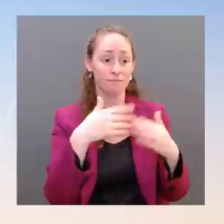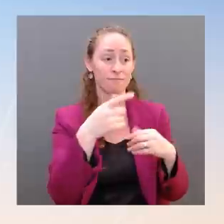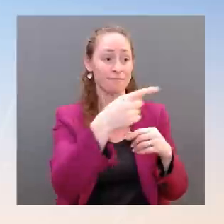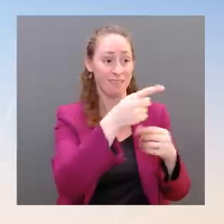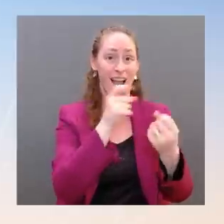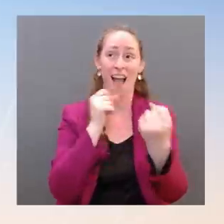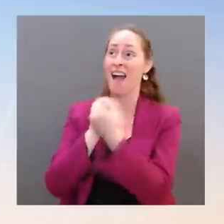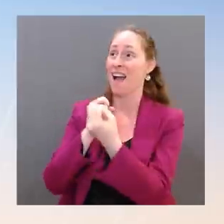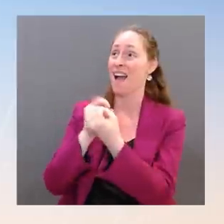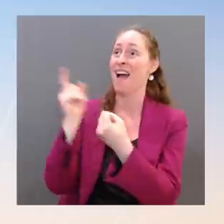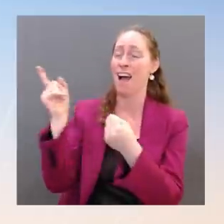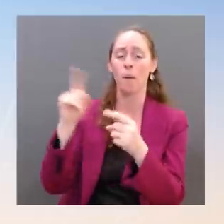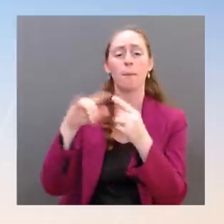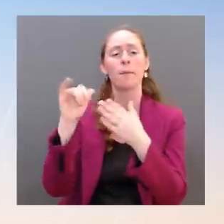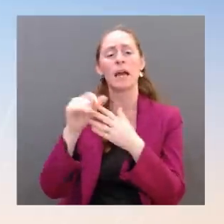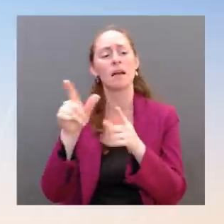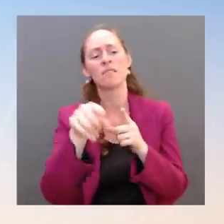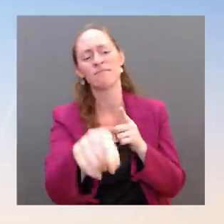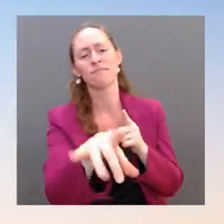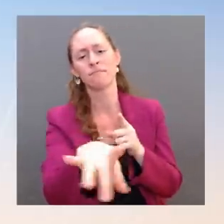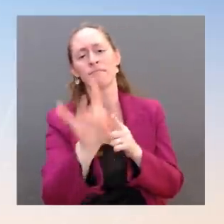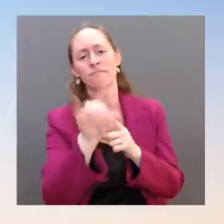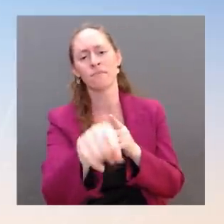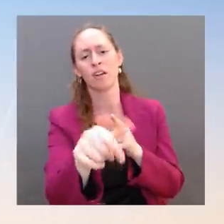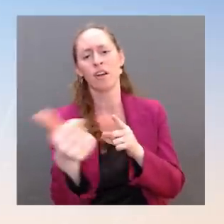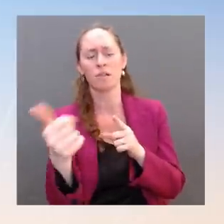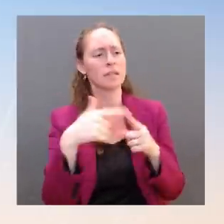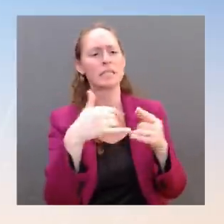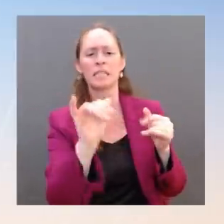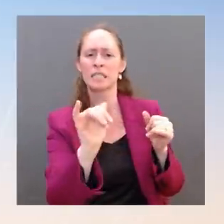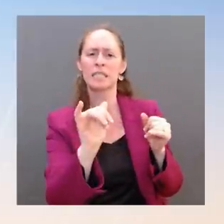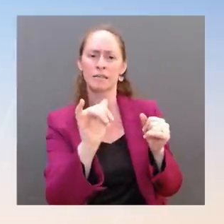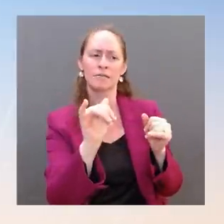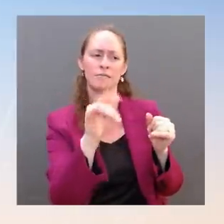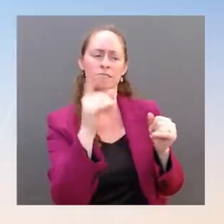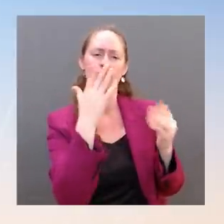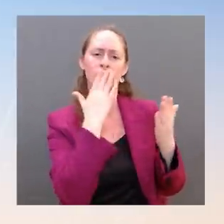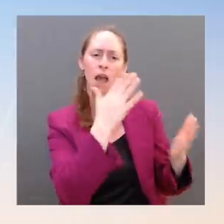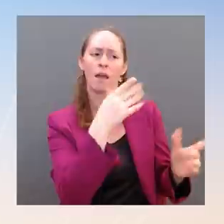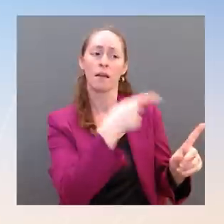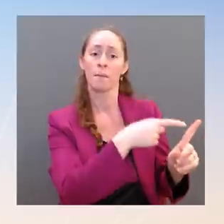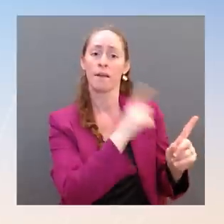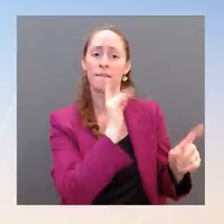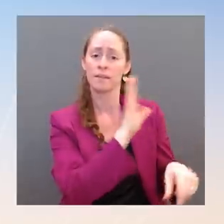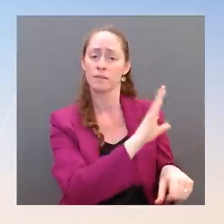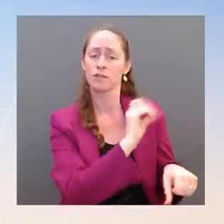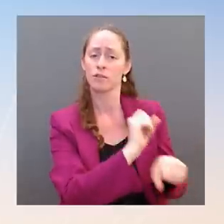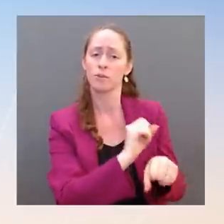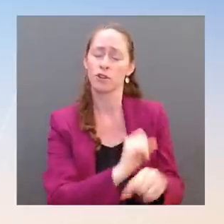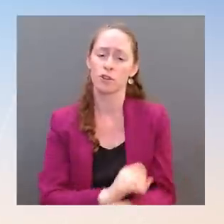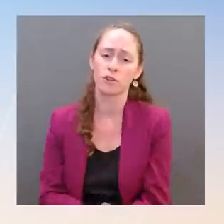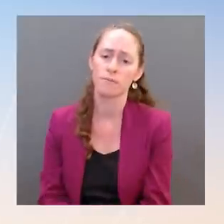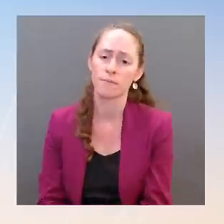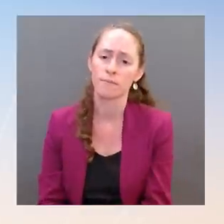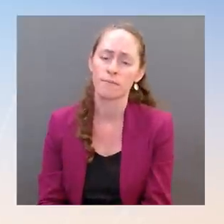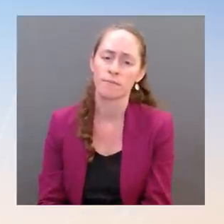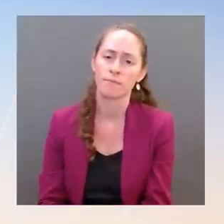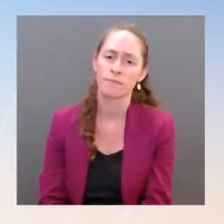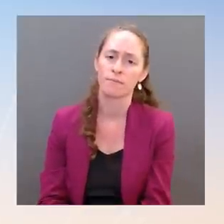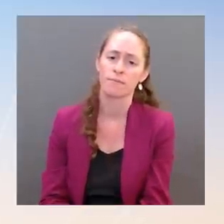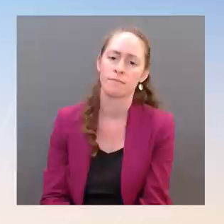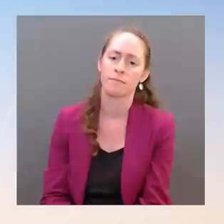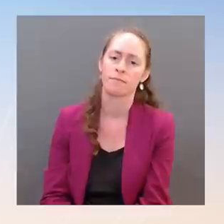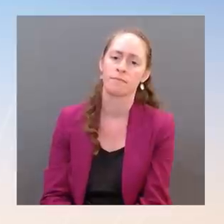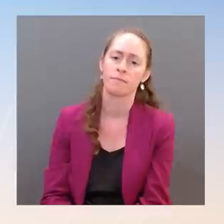rebuild our economy. In February, McLeod Skinner praised President Biden's effort at diplomacy around the situation in Ukraine.